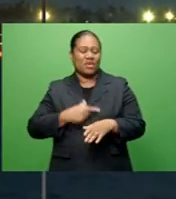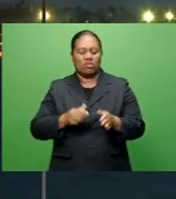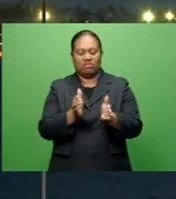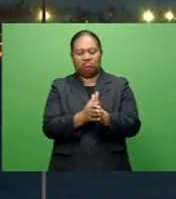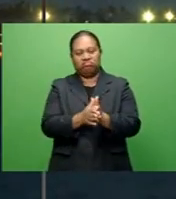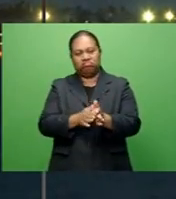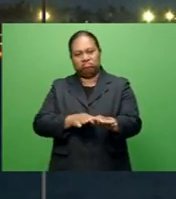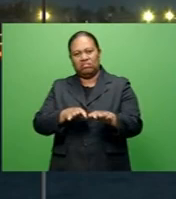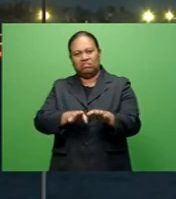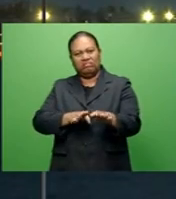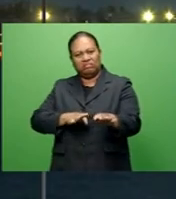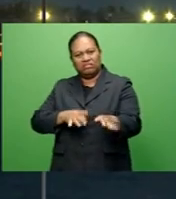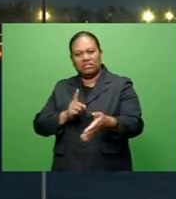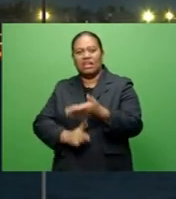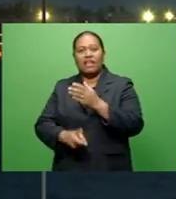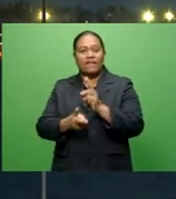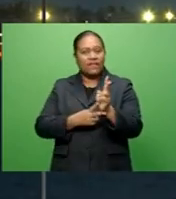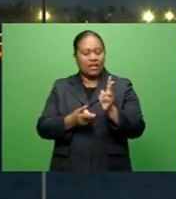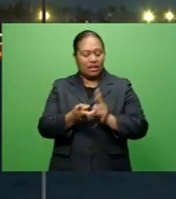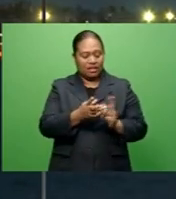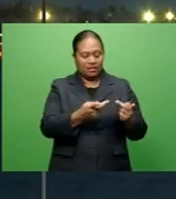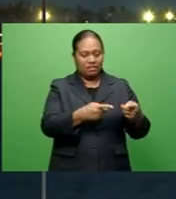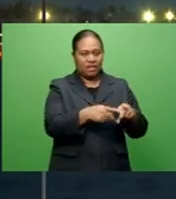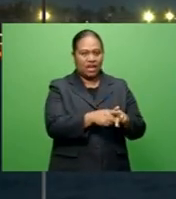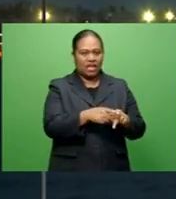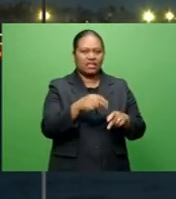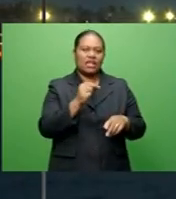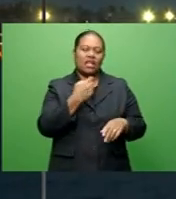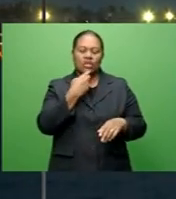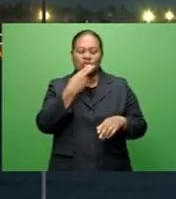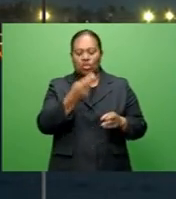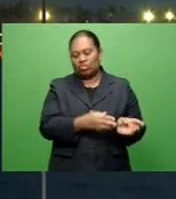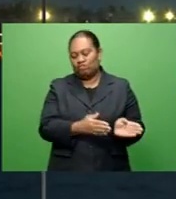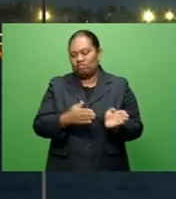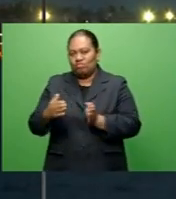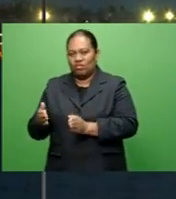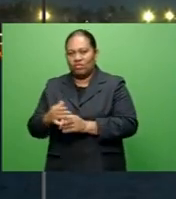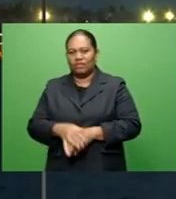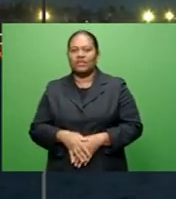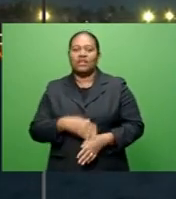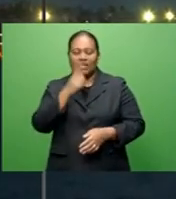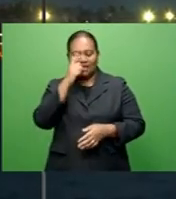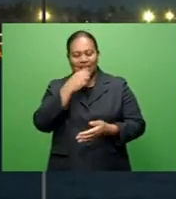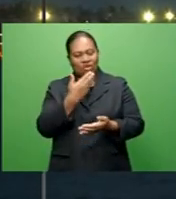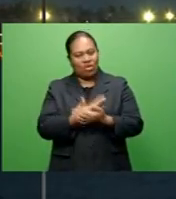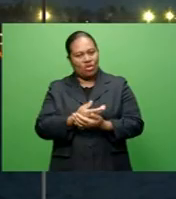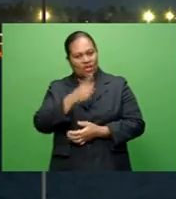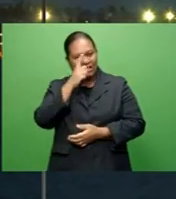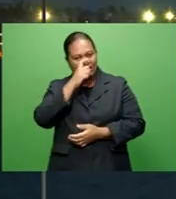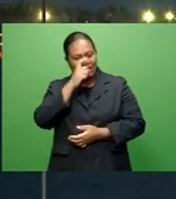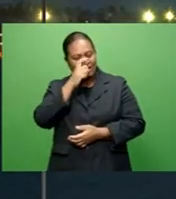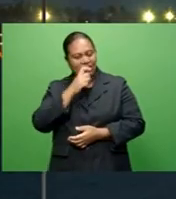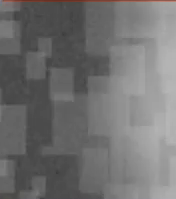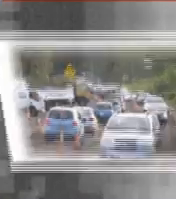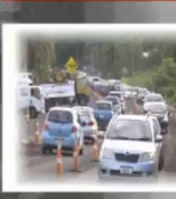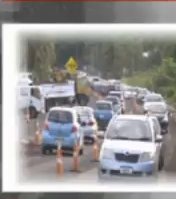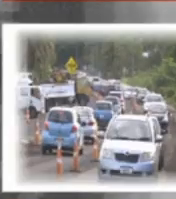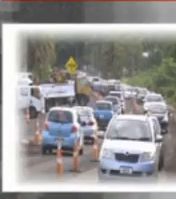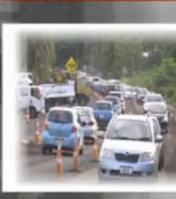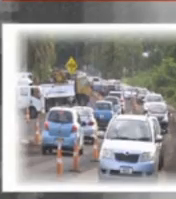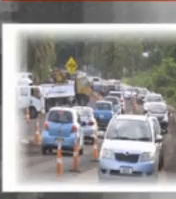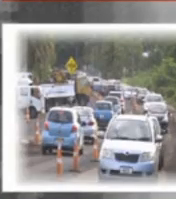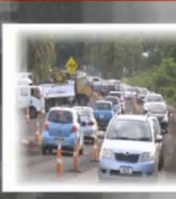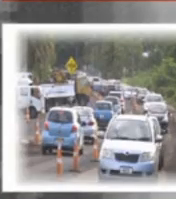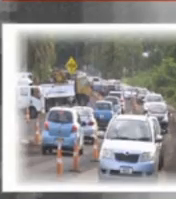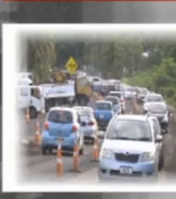and villagers told to vacate dangerous homes. For these stories and others, you can tune in daily to our sister radio station, Gold FM, to our